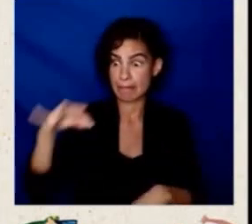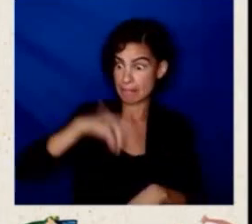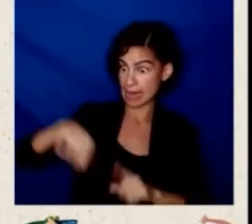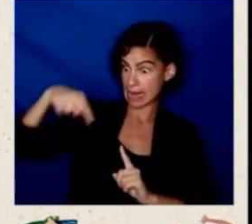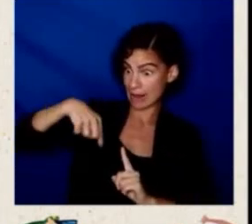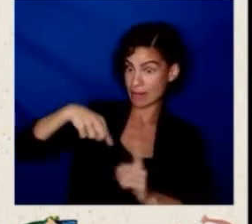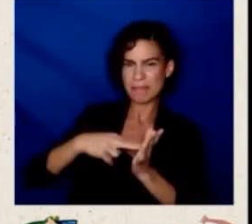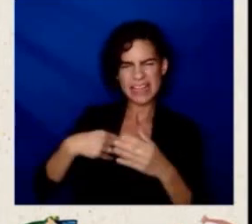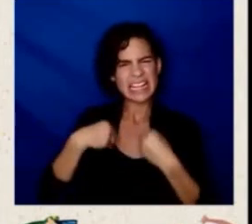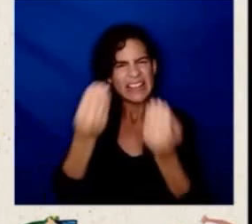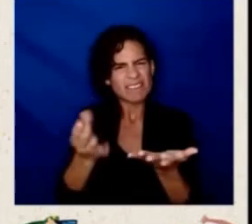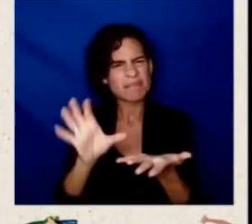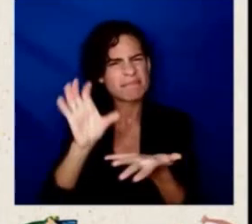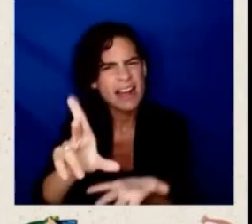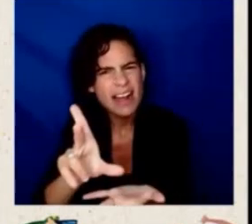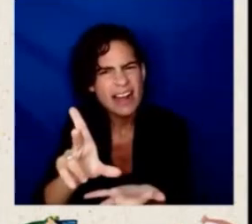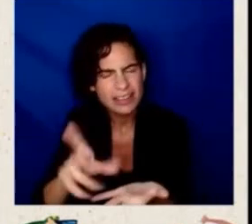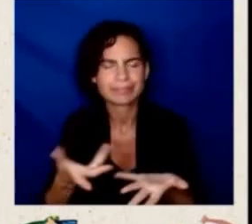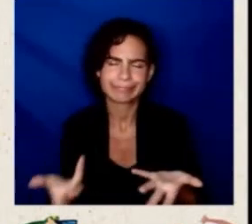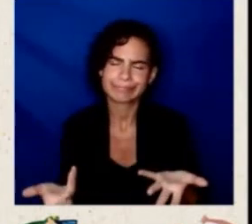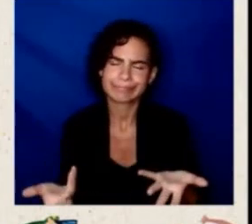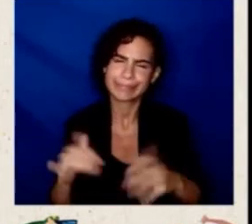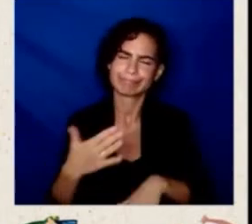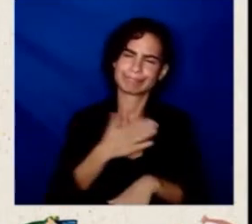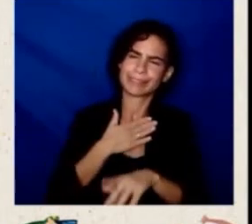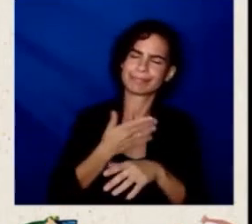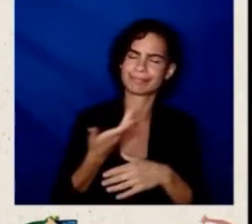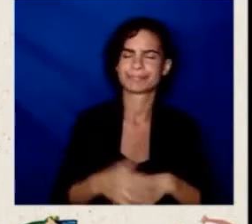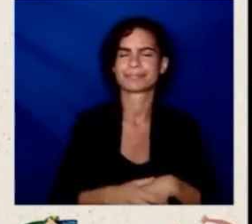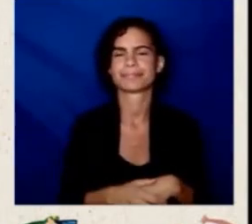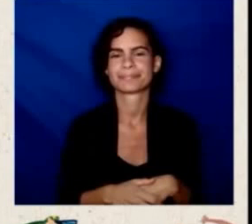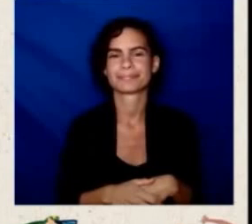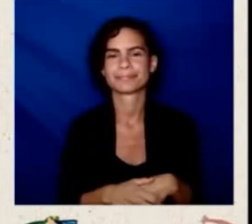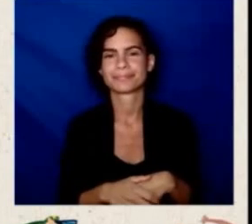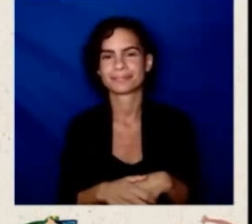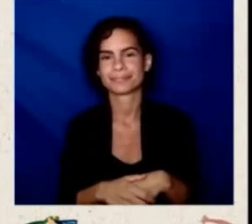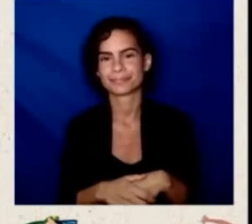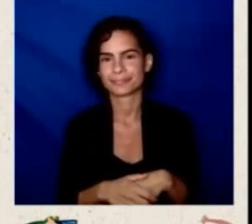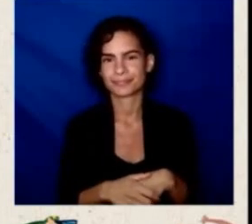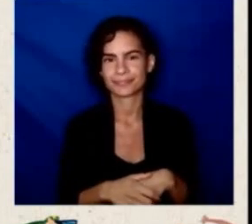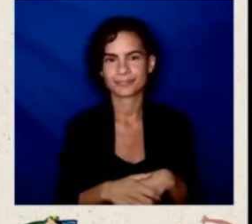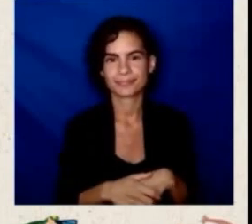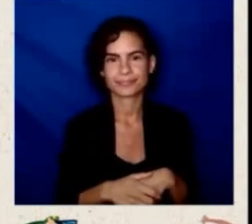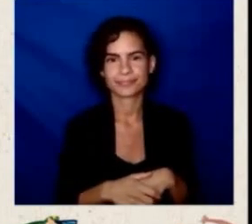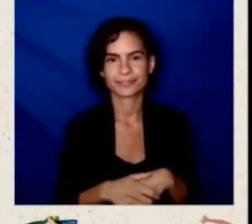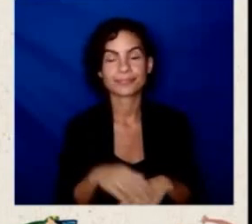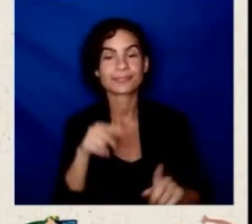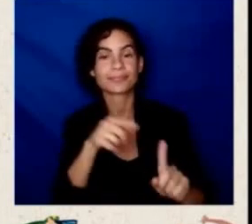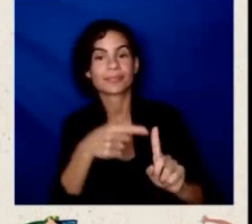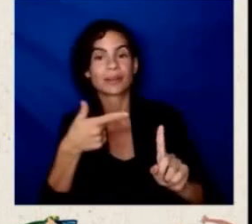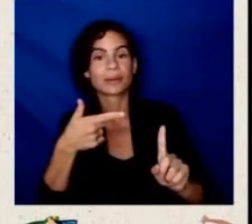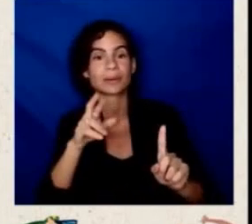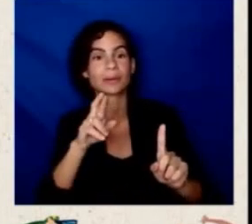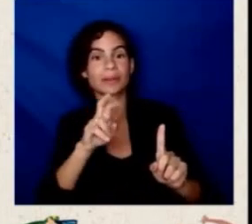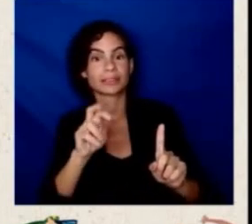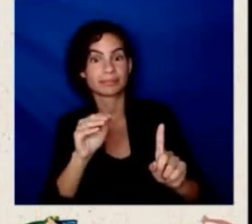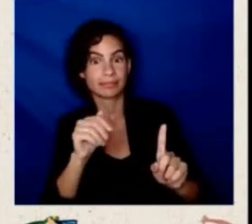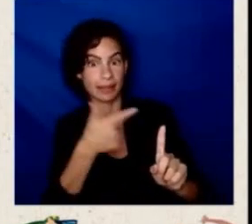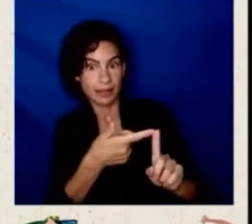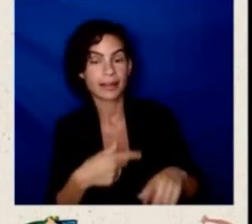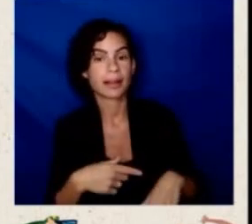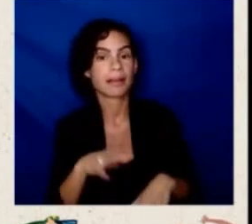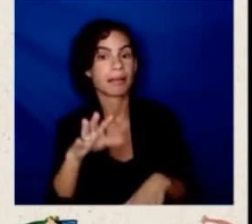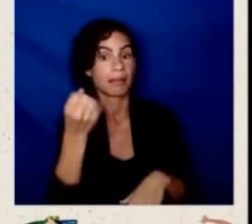Yeah, and I think for me, it's similar but rooted in entrepreneurship and small business. I was raised by an entrepreneur, a small business